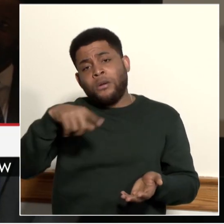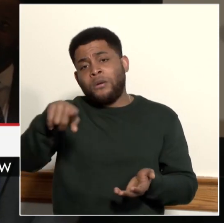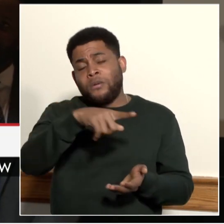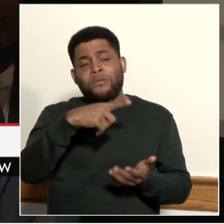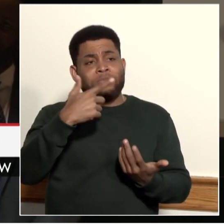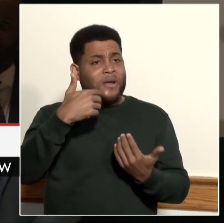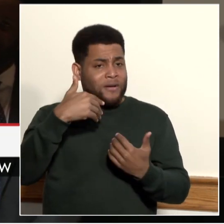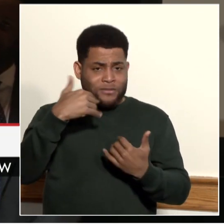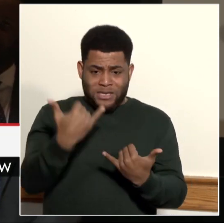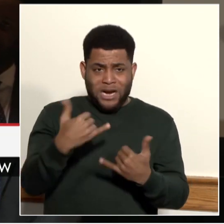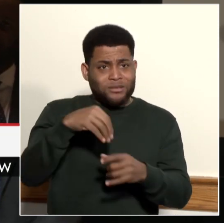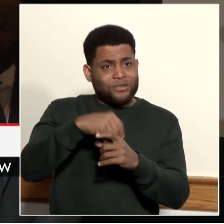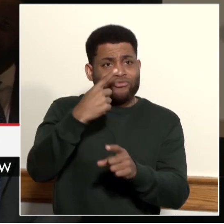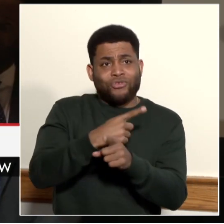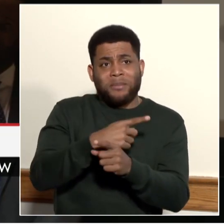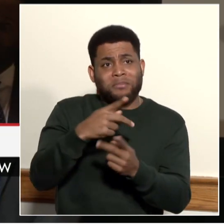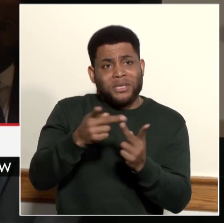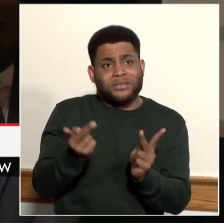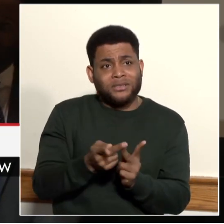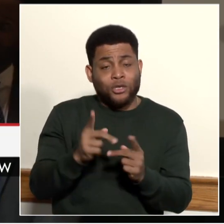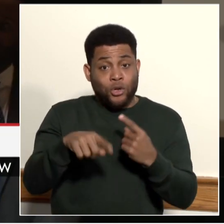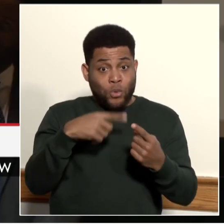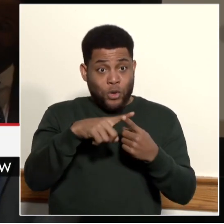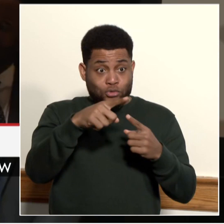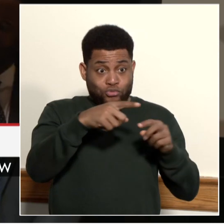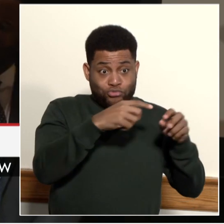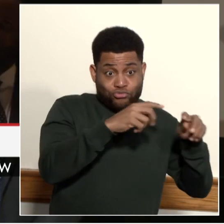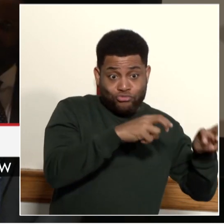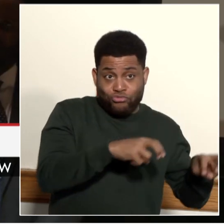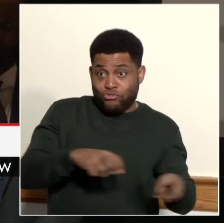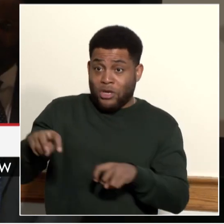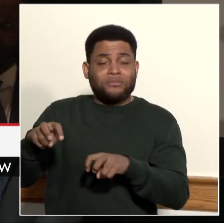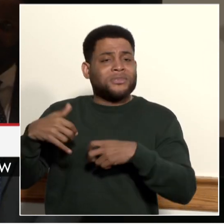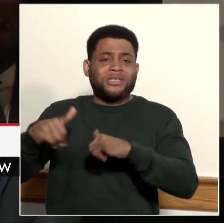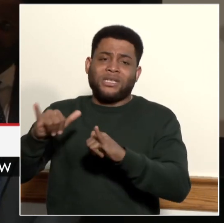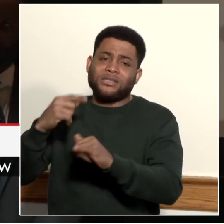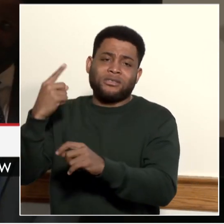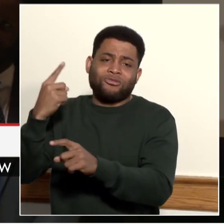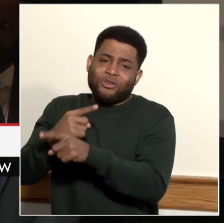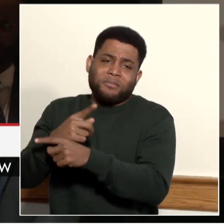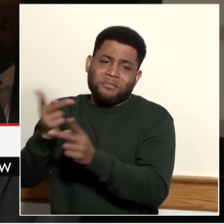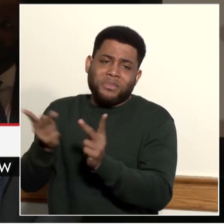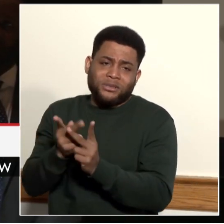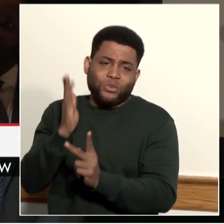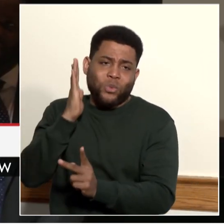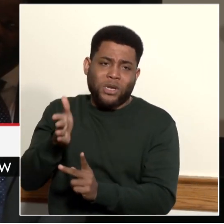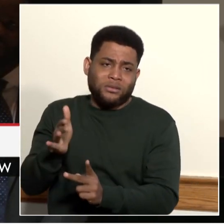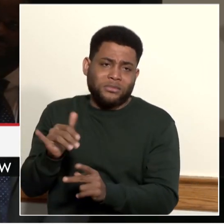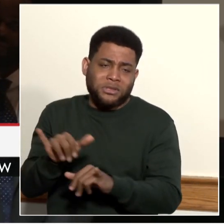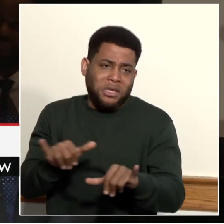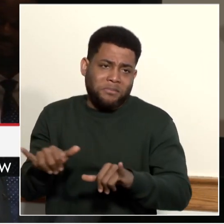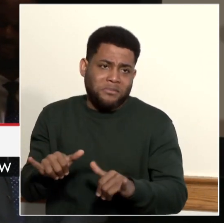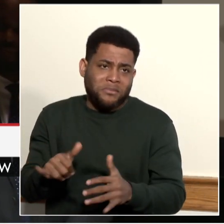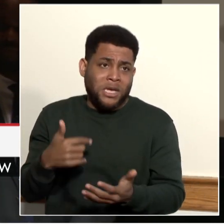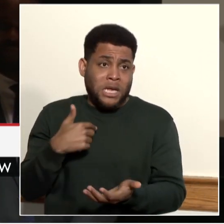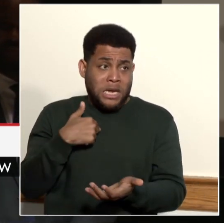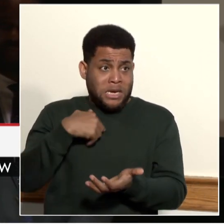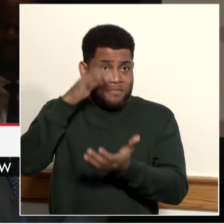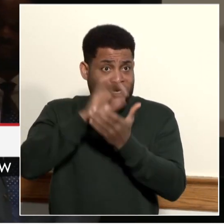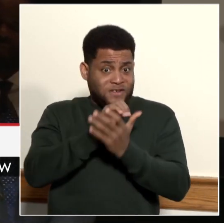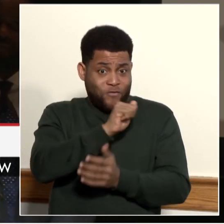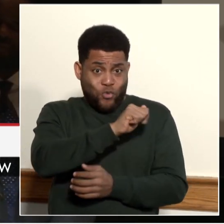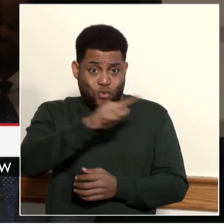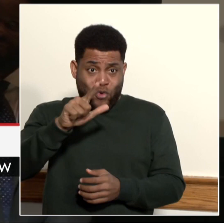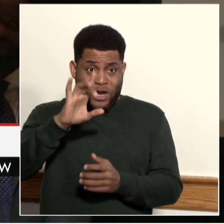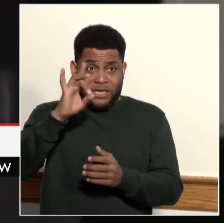when you transition to high school. So if you know and you believe that all these 8th graders are going to do great things, by show of hand,